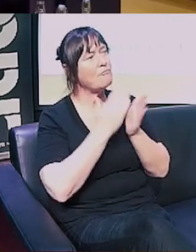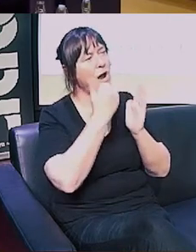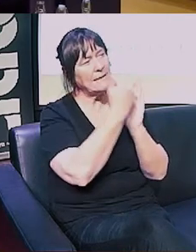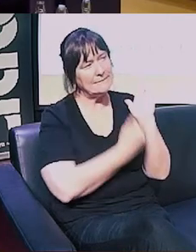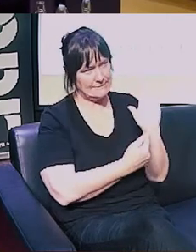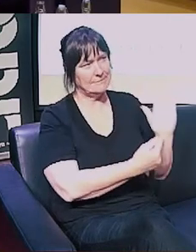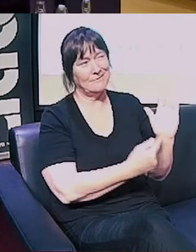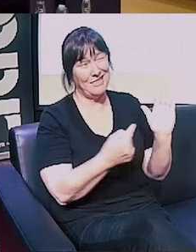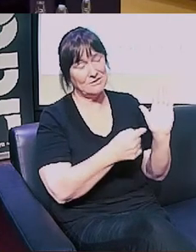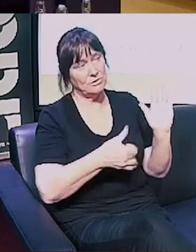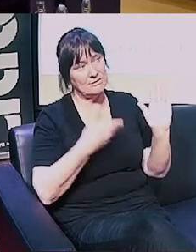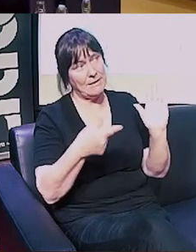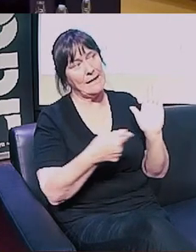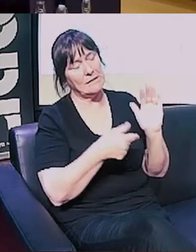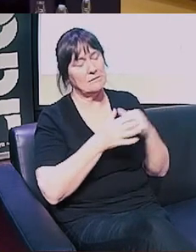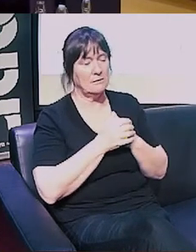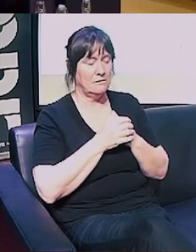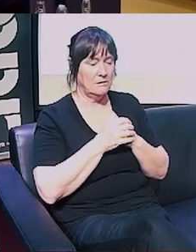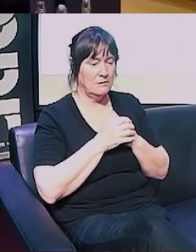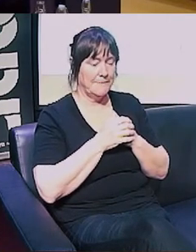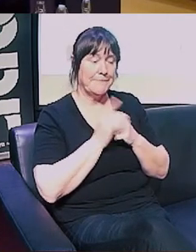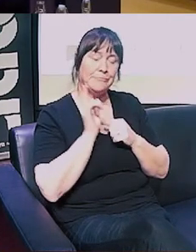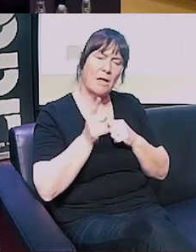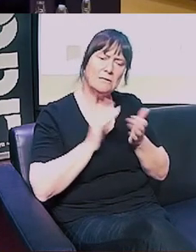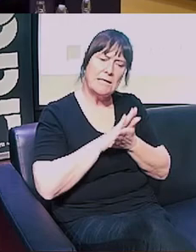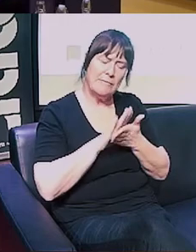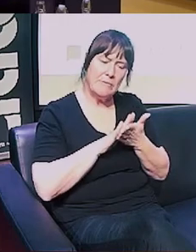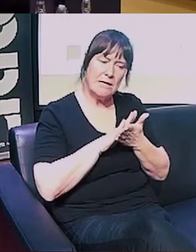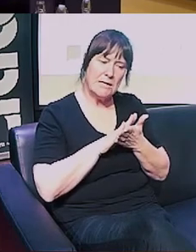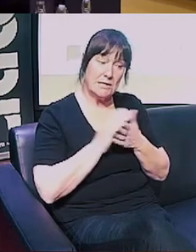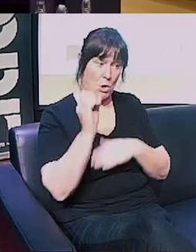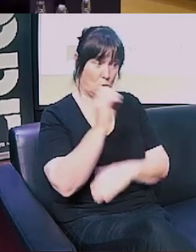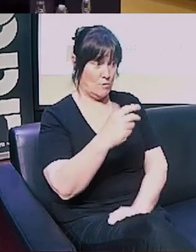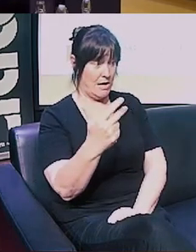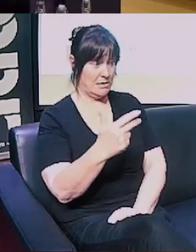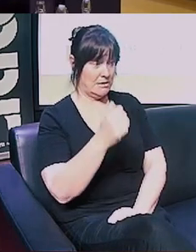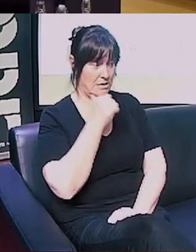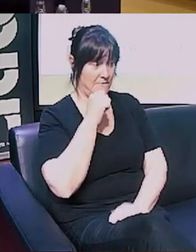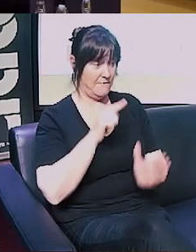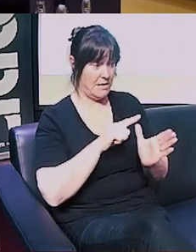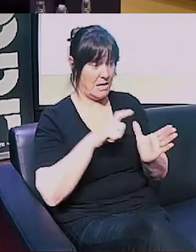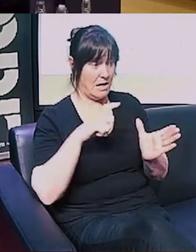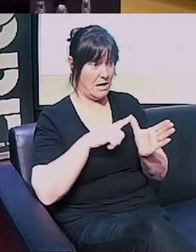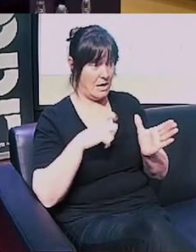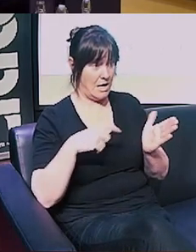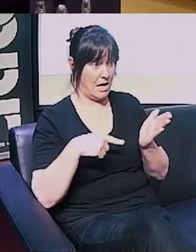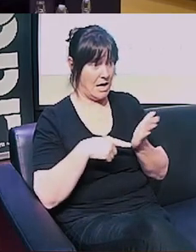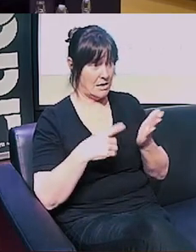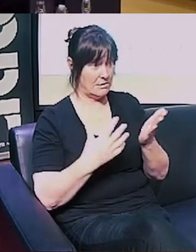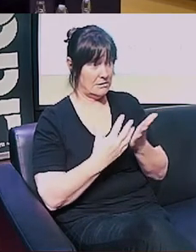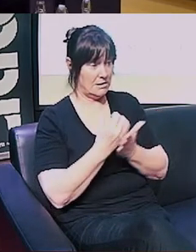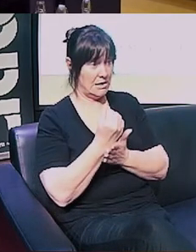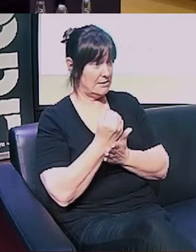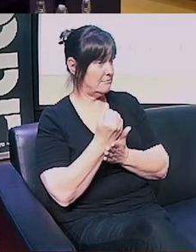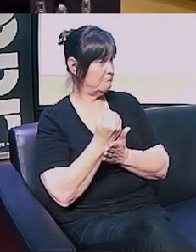what will. Fair enough. Does that mean, though, that come October 18, if ACT are part of a